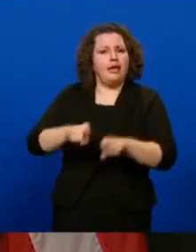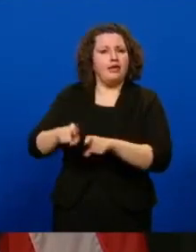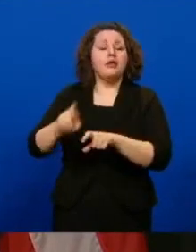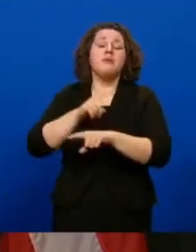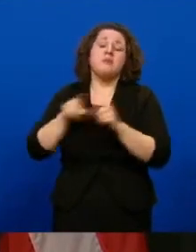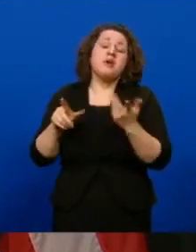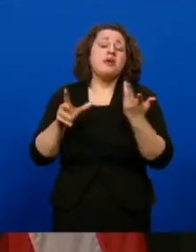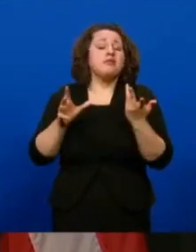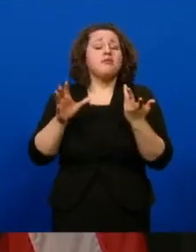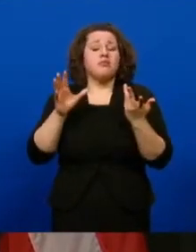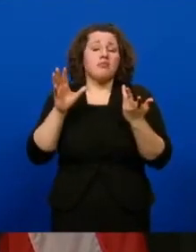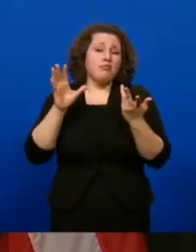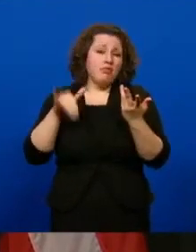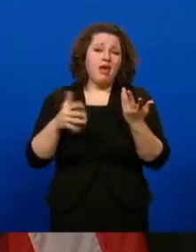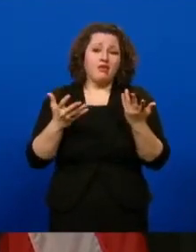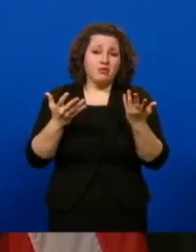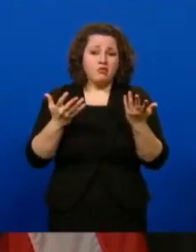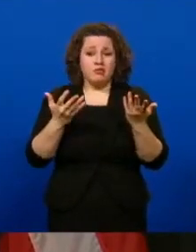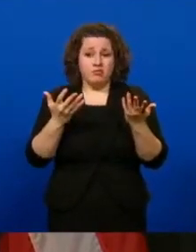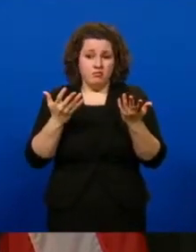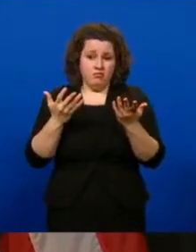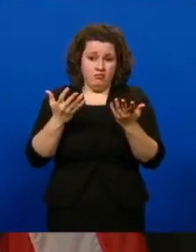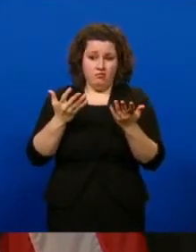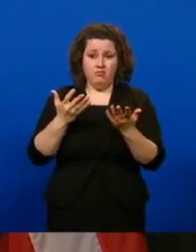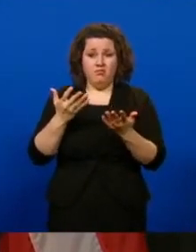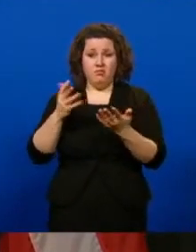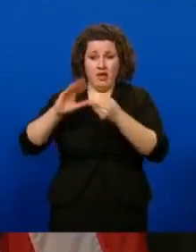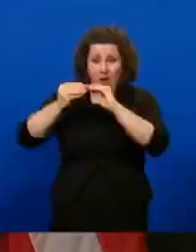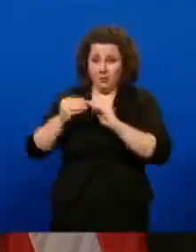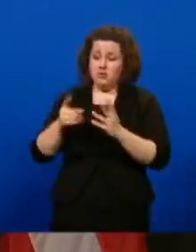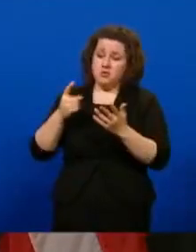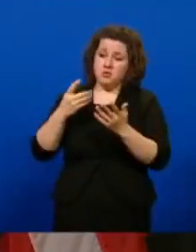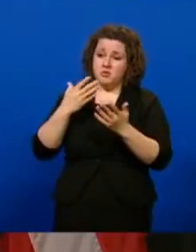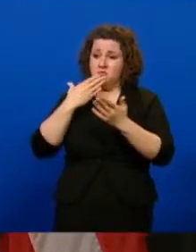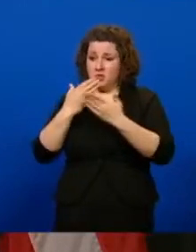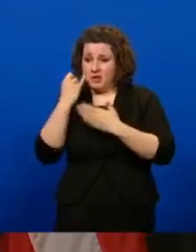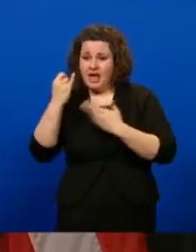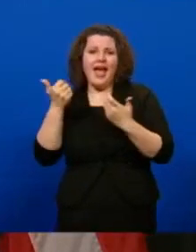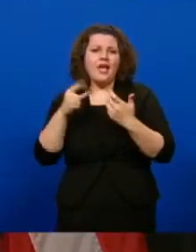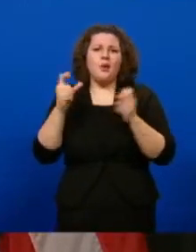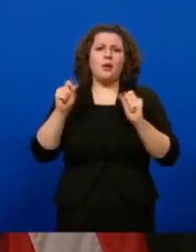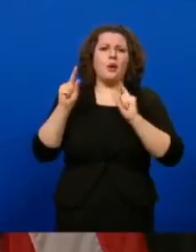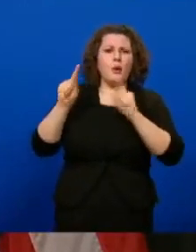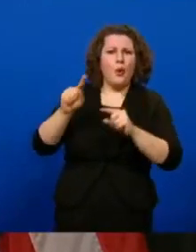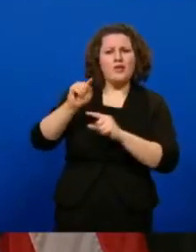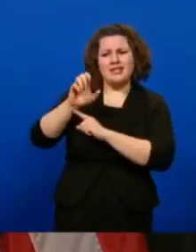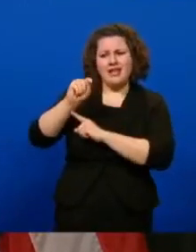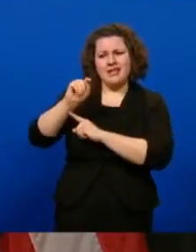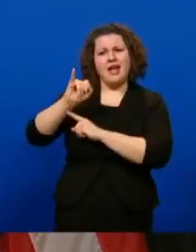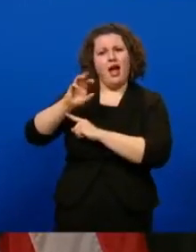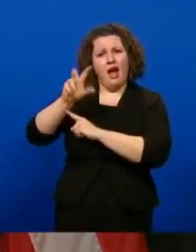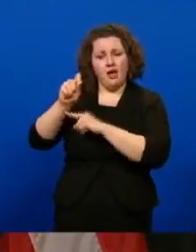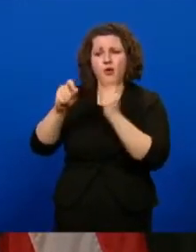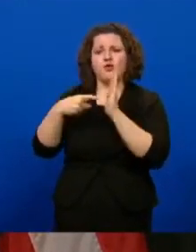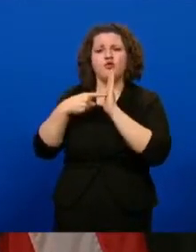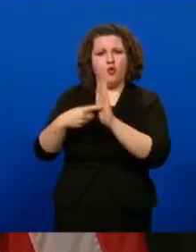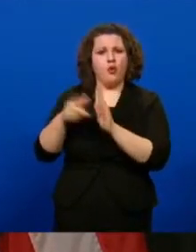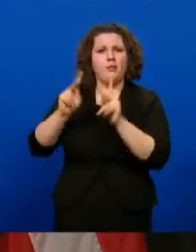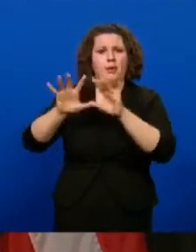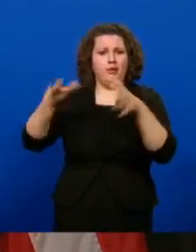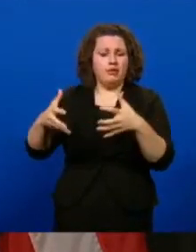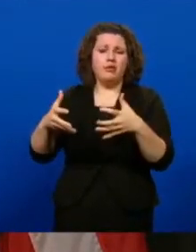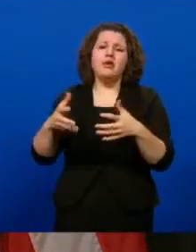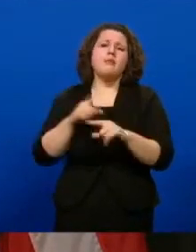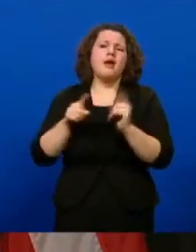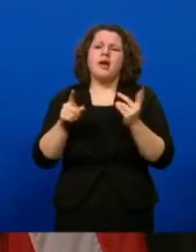very good indication of what, you know, actually is happening in communities because anybody can go, and it's more reflective of the population. Sometimes, too,